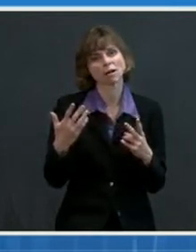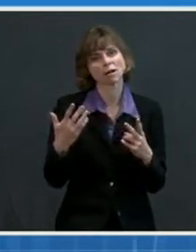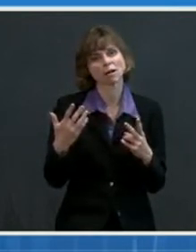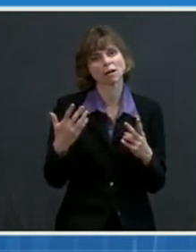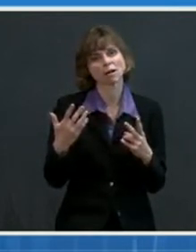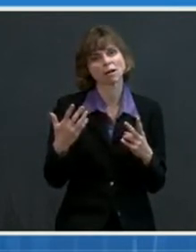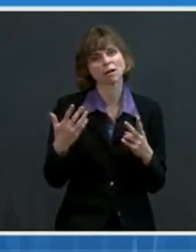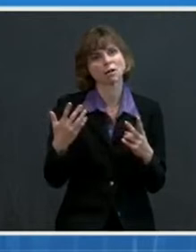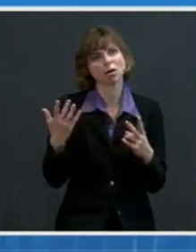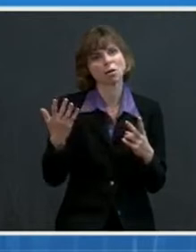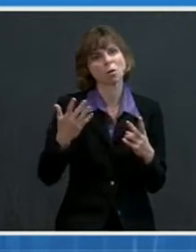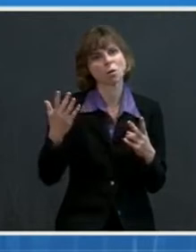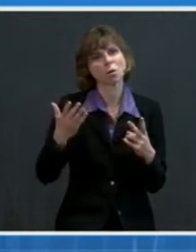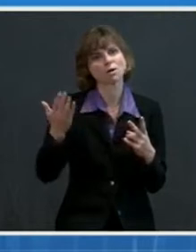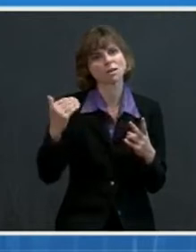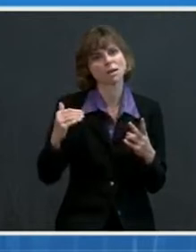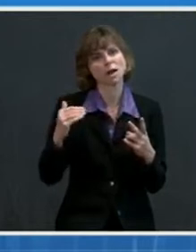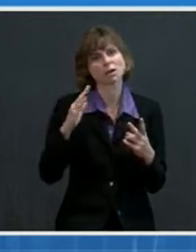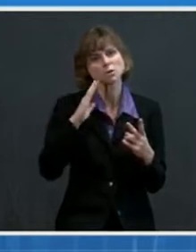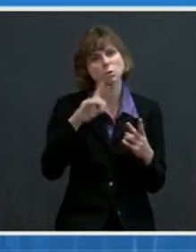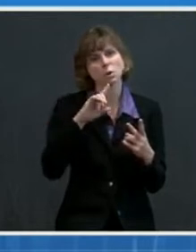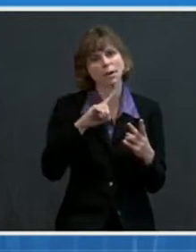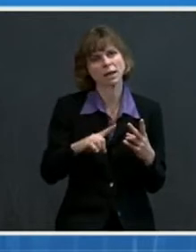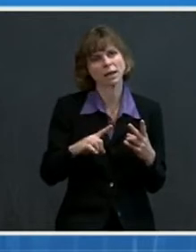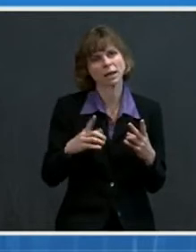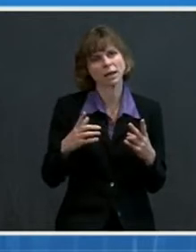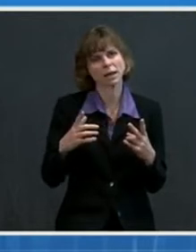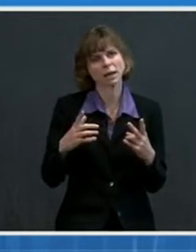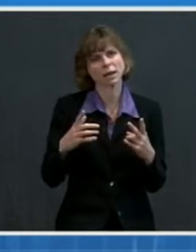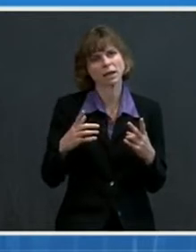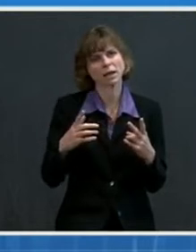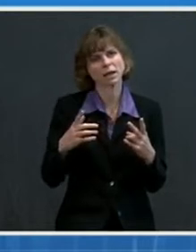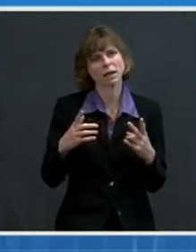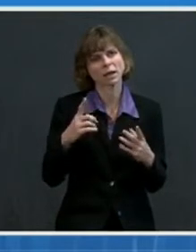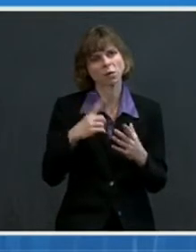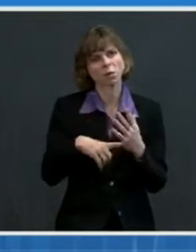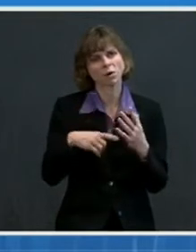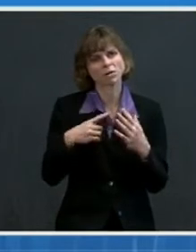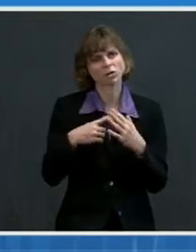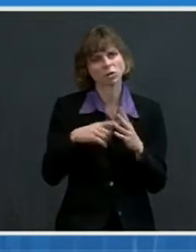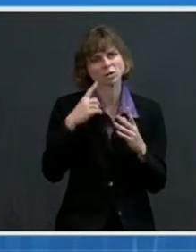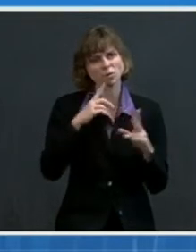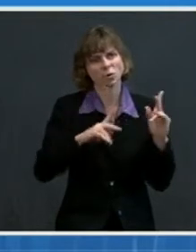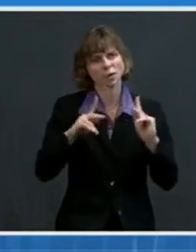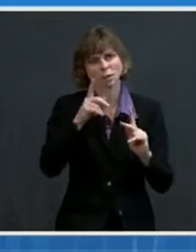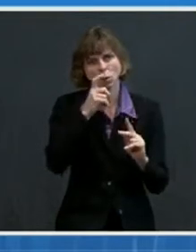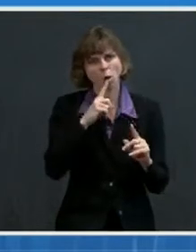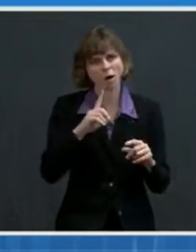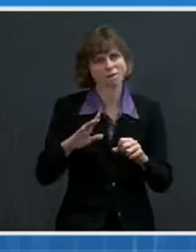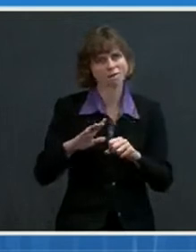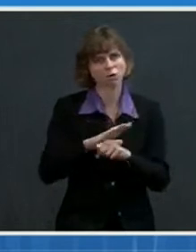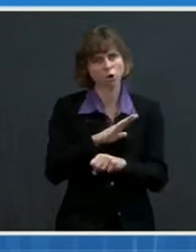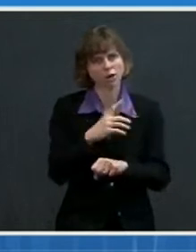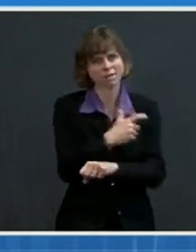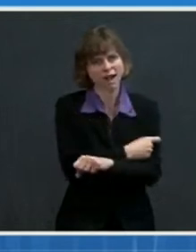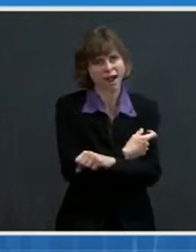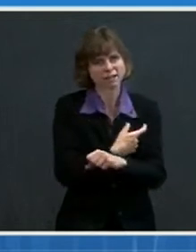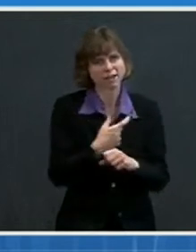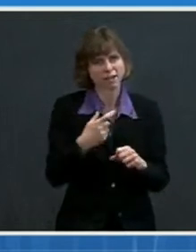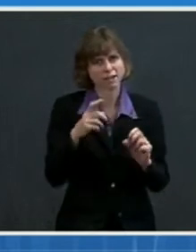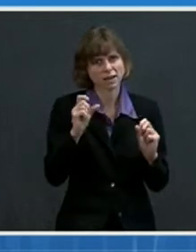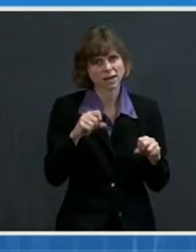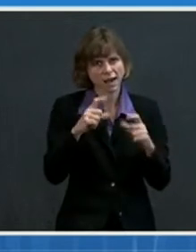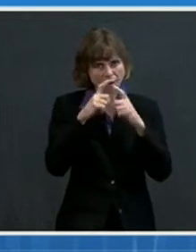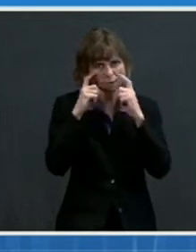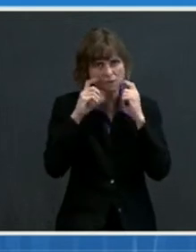the next set of guidance is going to be and what the triggers would be for, uh, you know, for people who are fully vaccinated being advised to be able to remove their